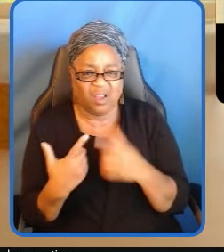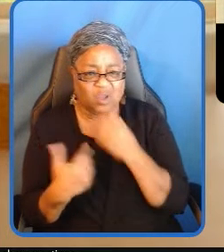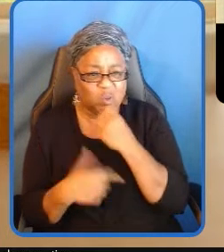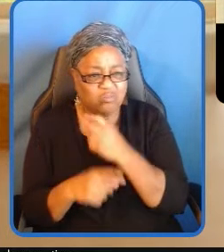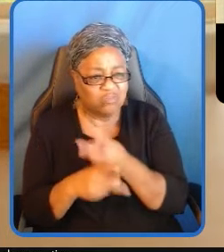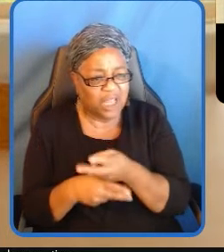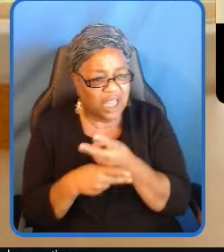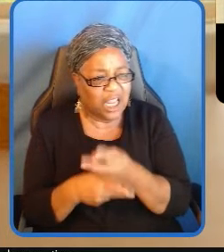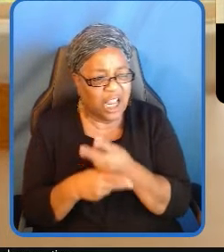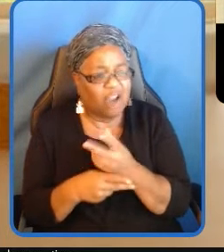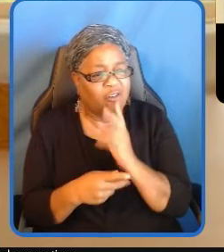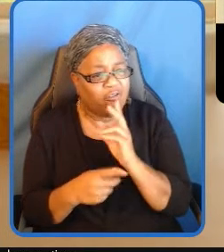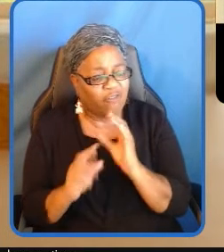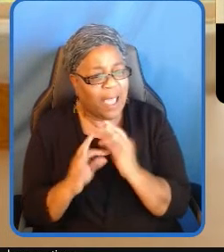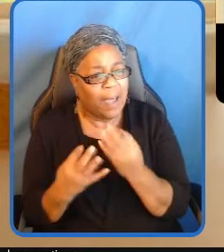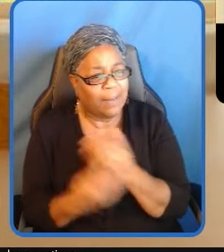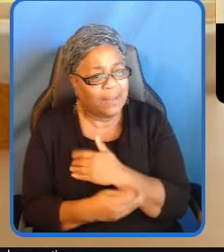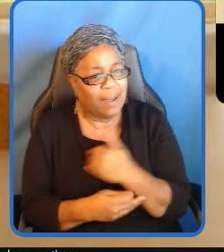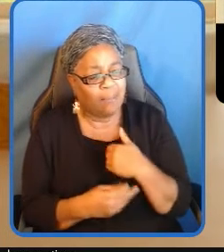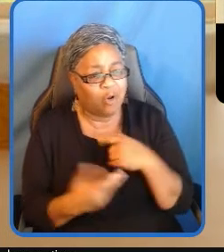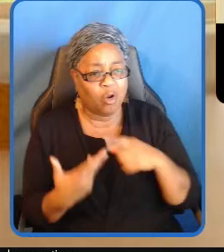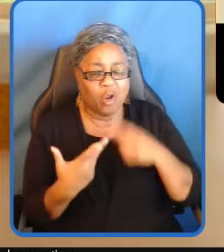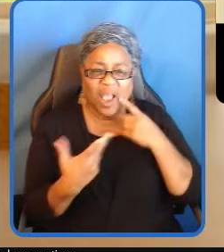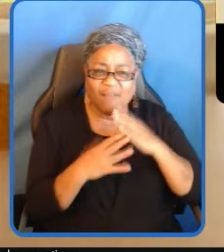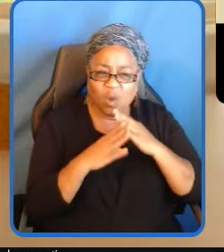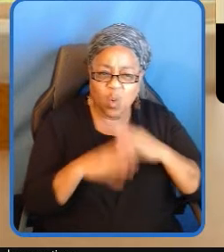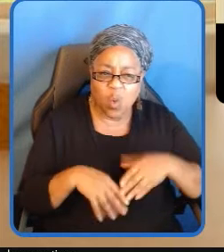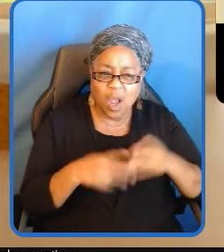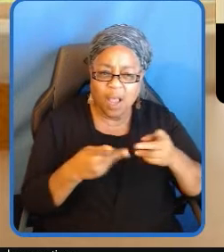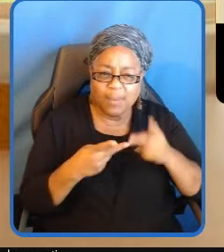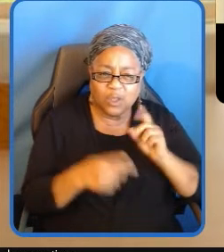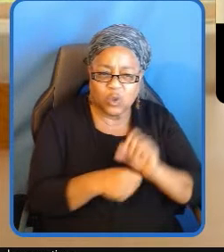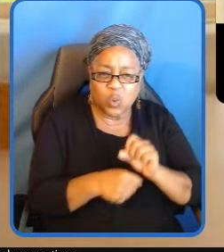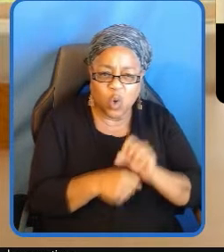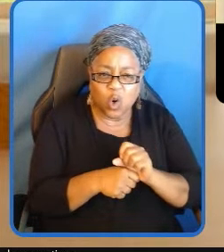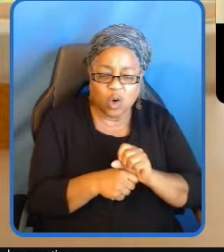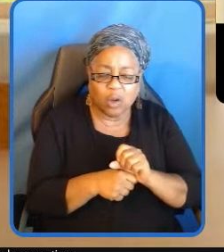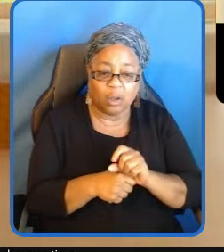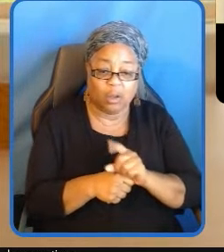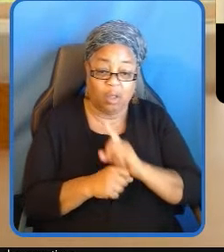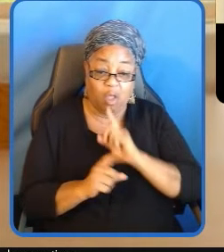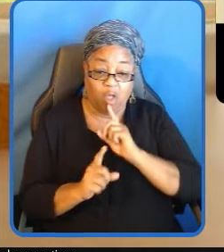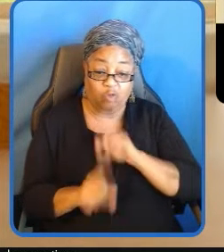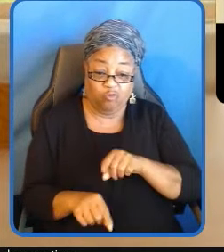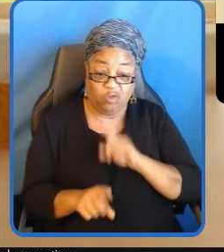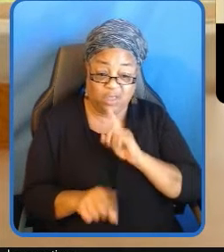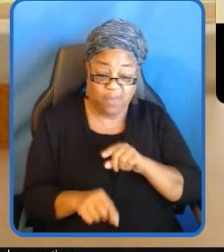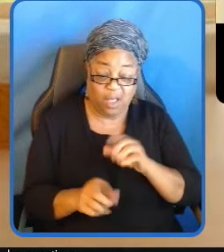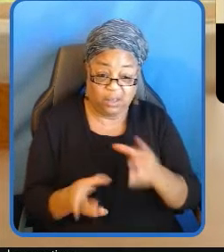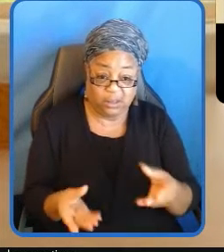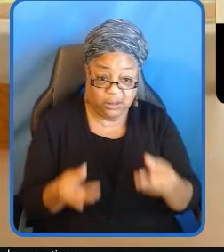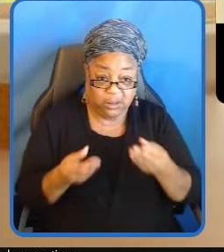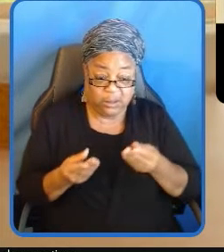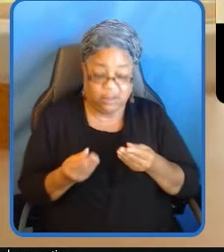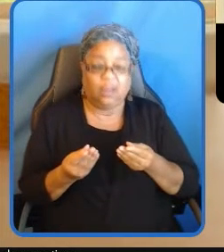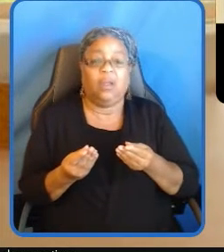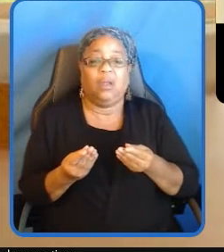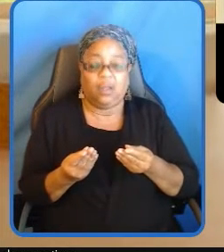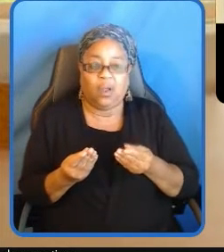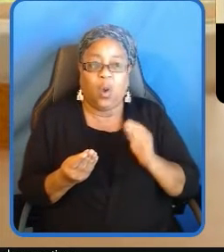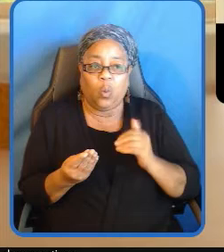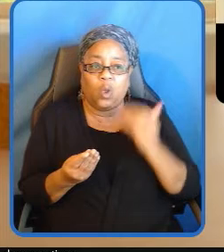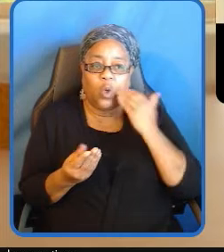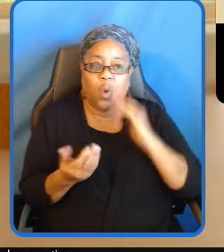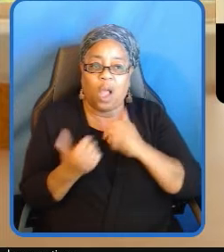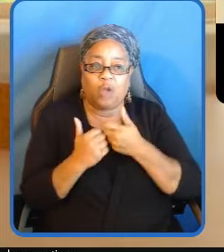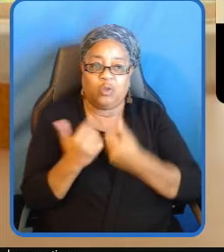work the responses we received built the foundation for our programming as we prioritized accessibility and